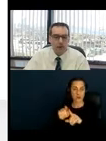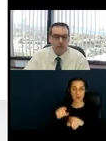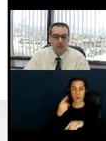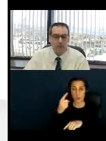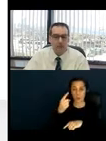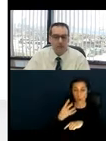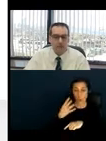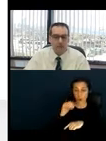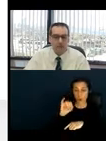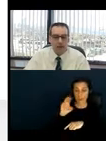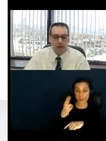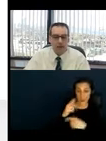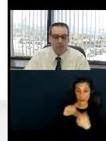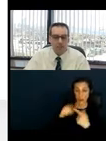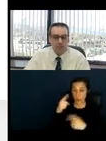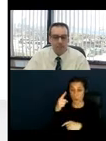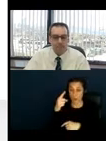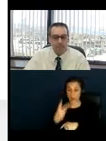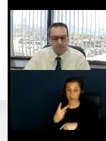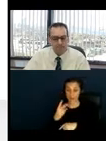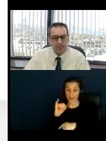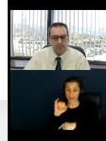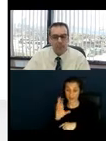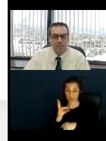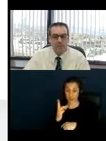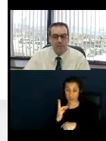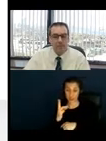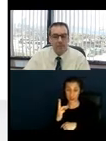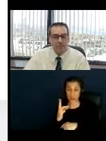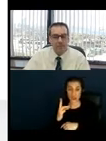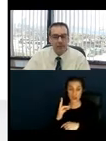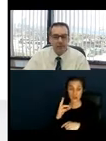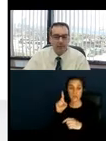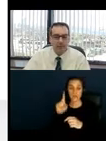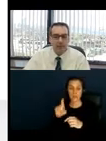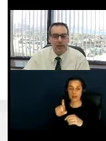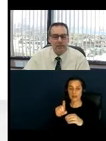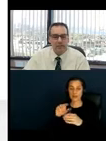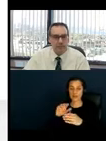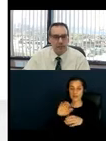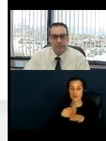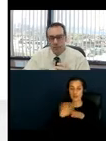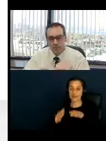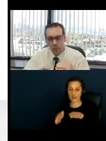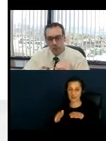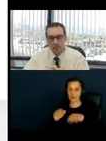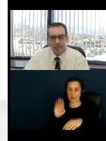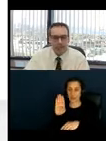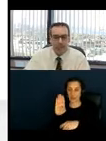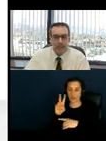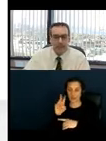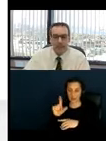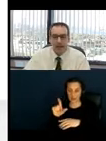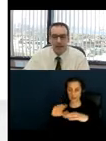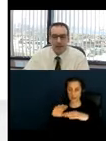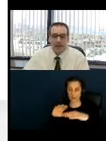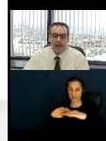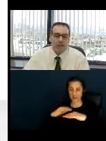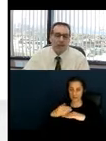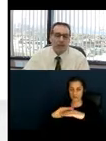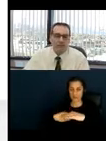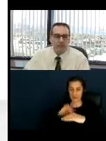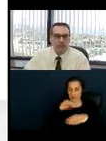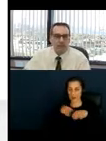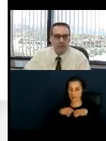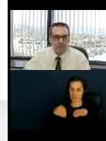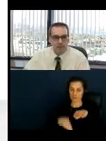inch to a half inch must be beveled. Anything over a half inch, which is sloped slightly, and then anything